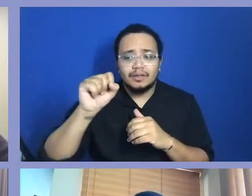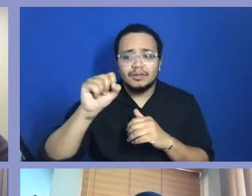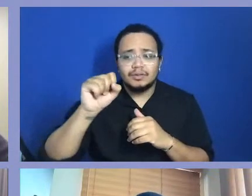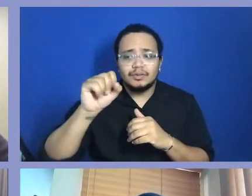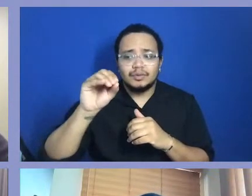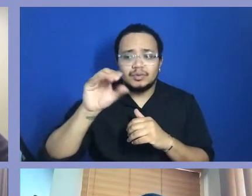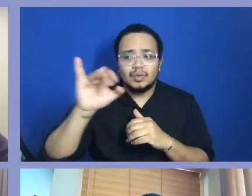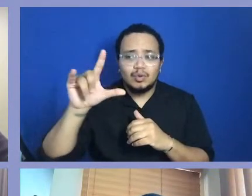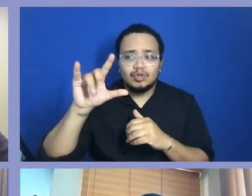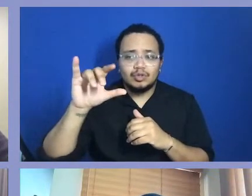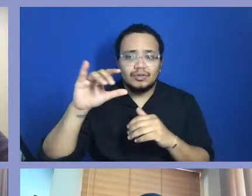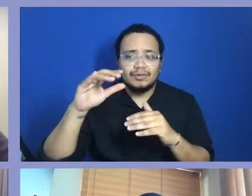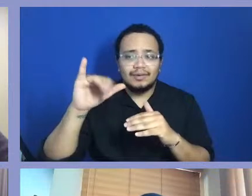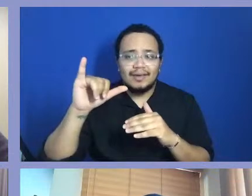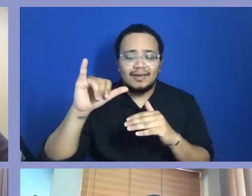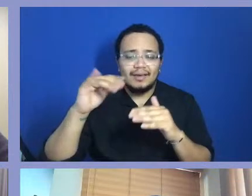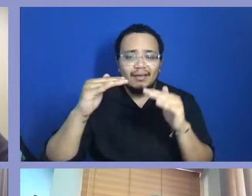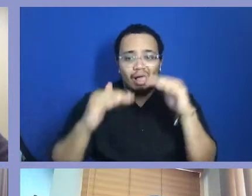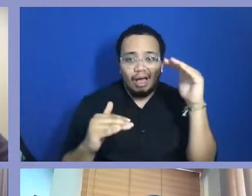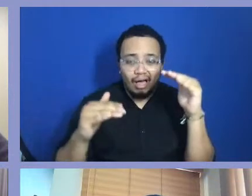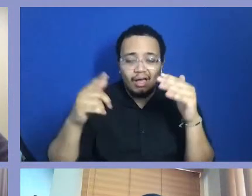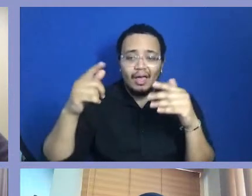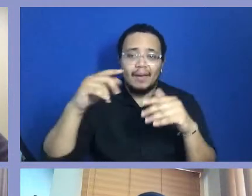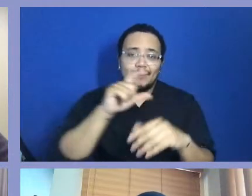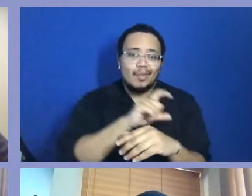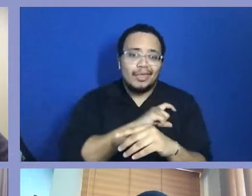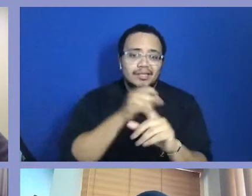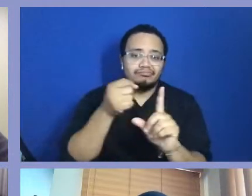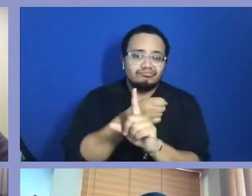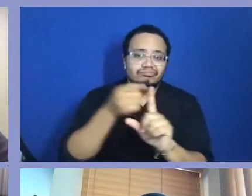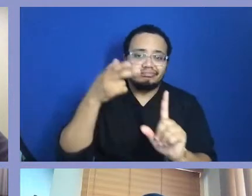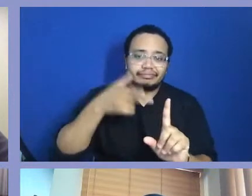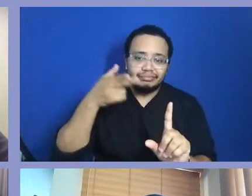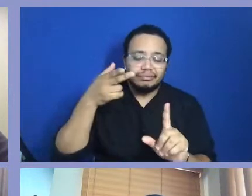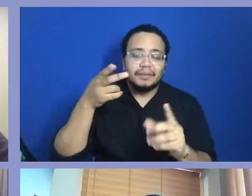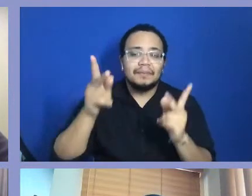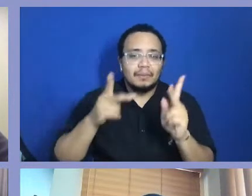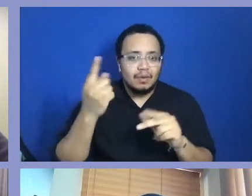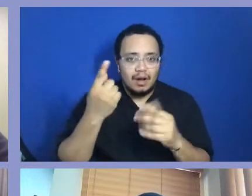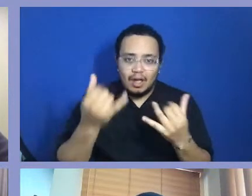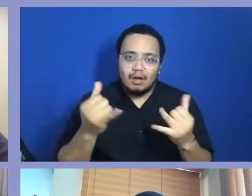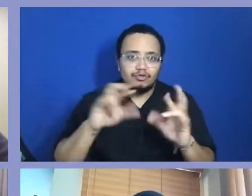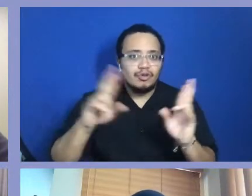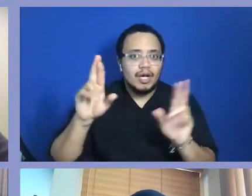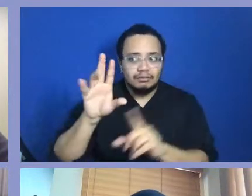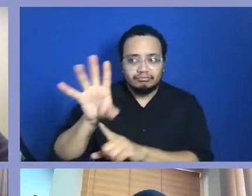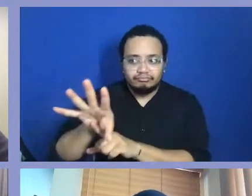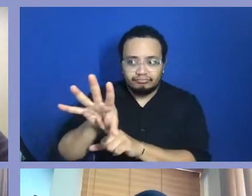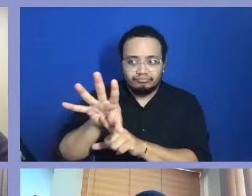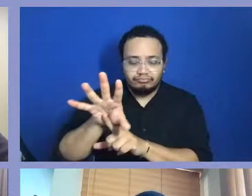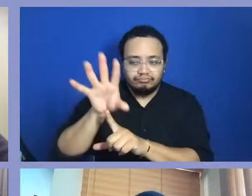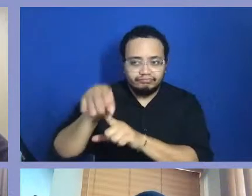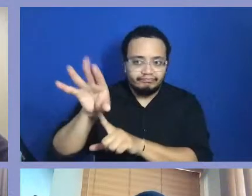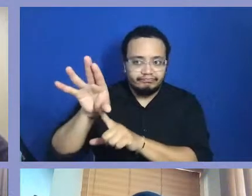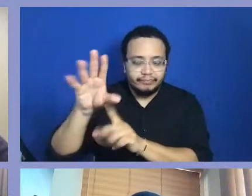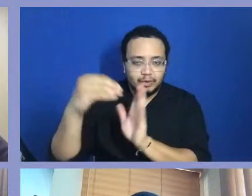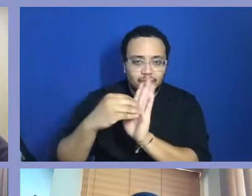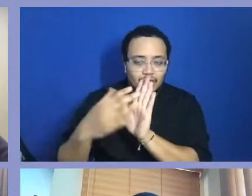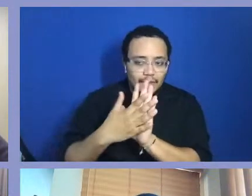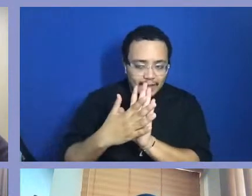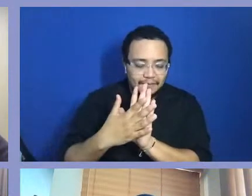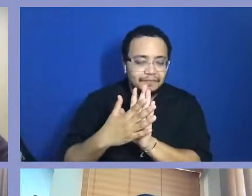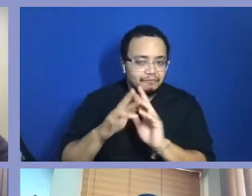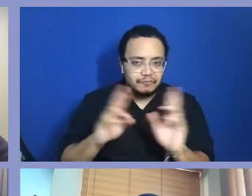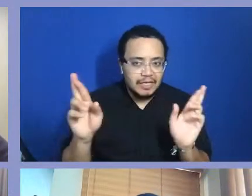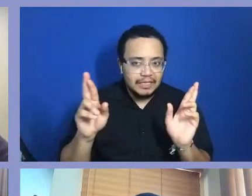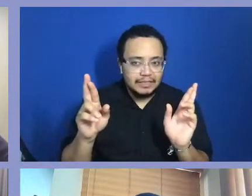police brutality. I mean, people are now bringing out their phones out more than ever, you know, in, in in that aspect. And,